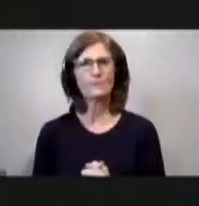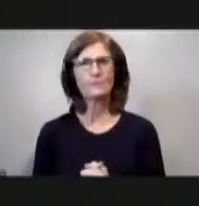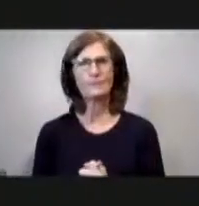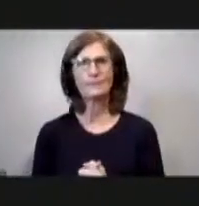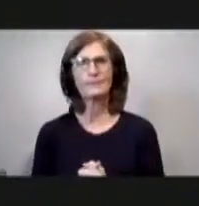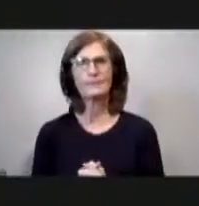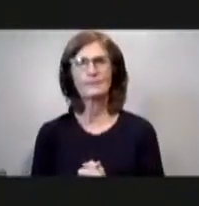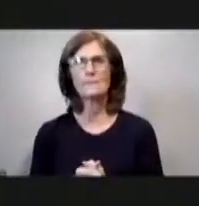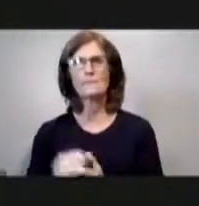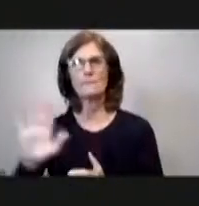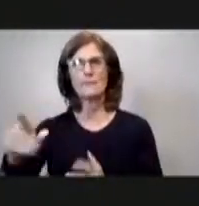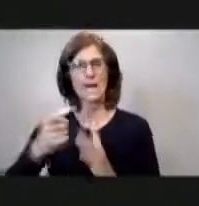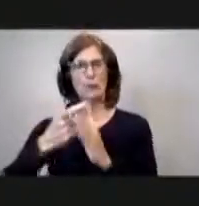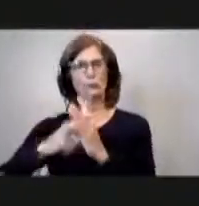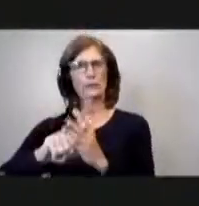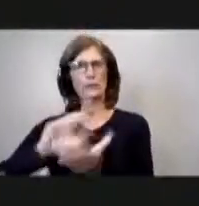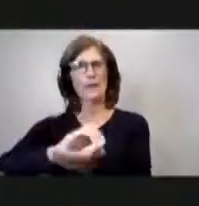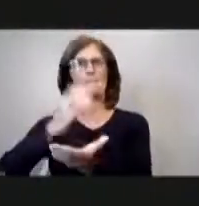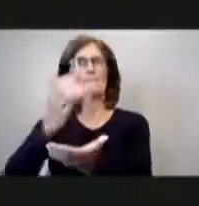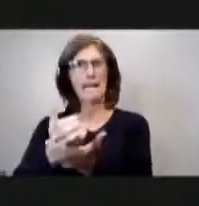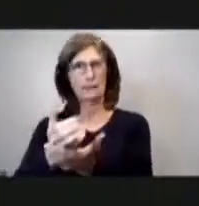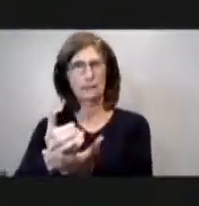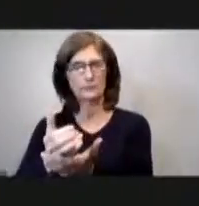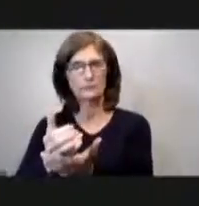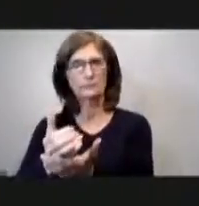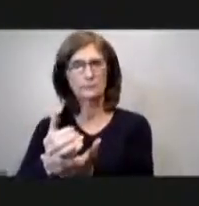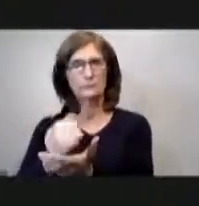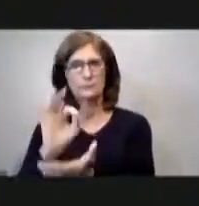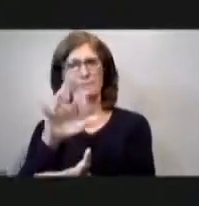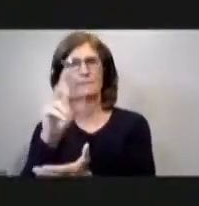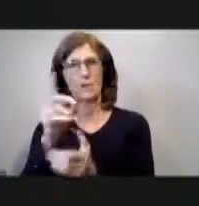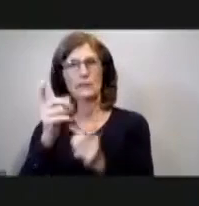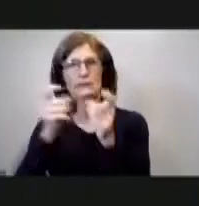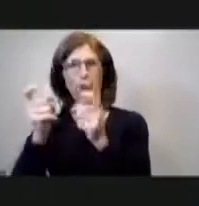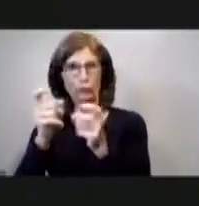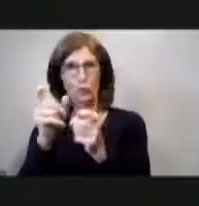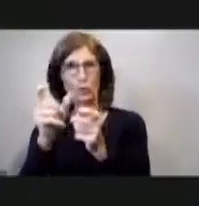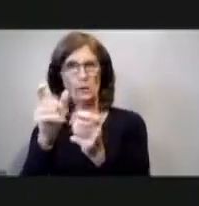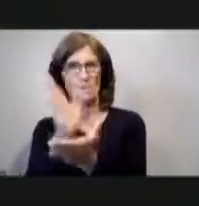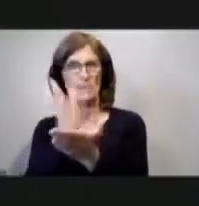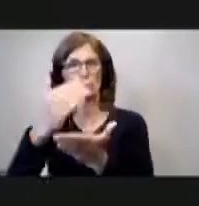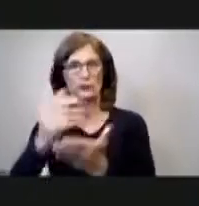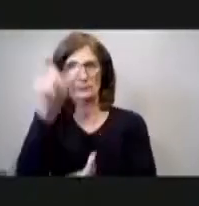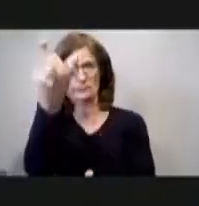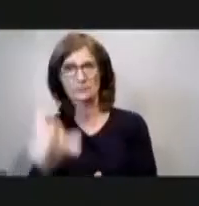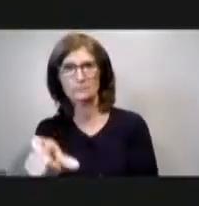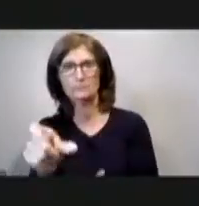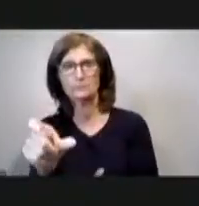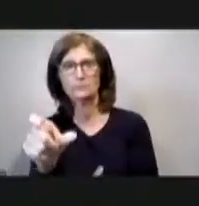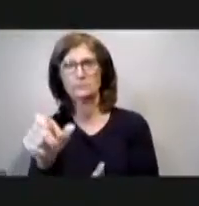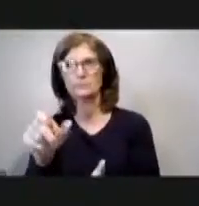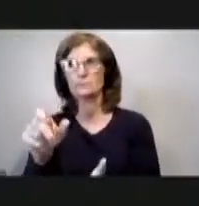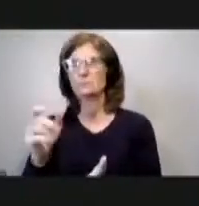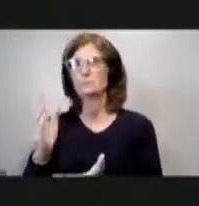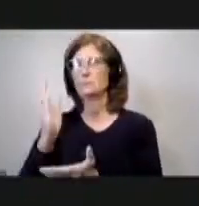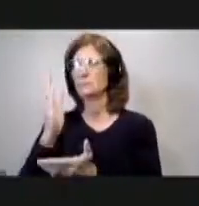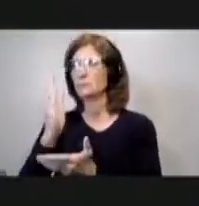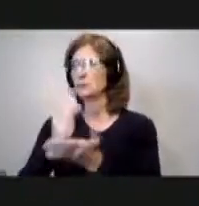you know what's being reduced here the flood control what i mean what's the idea of those projects because i heard like itin street